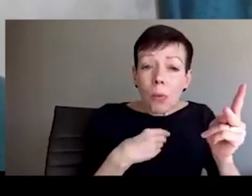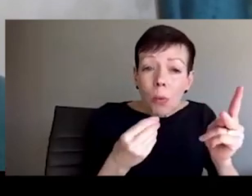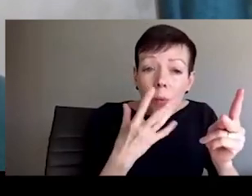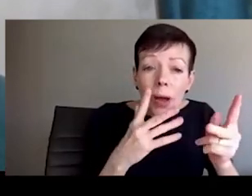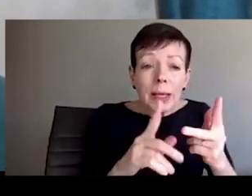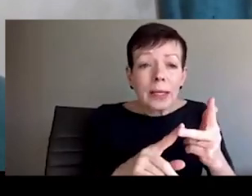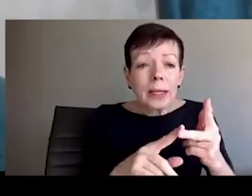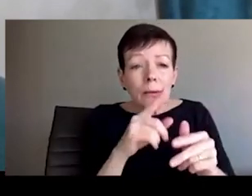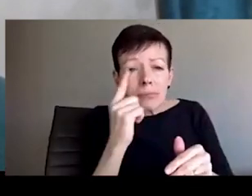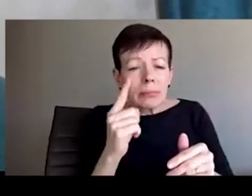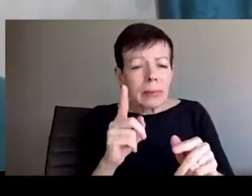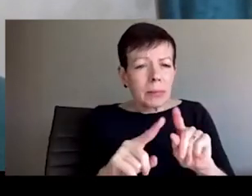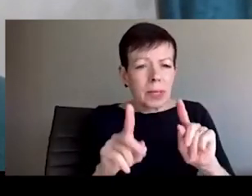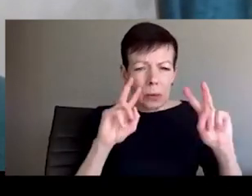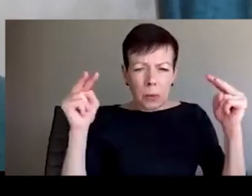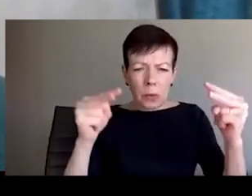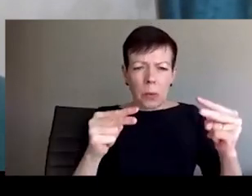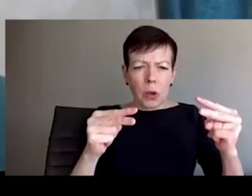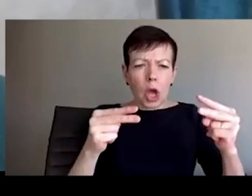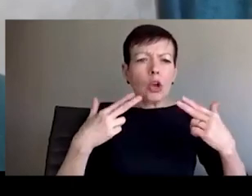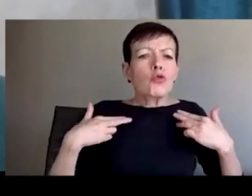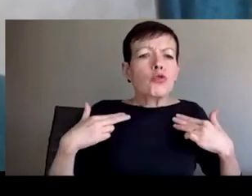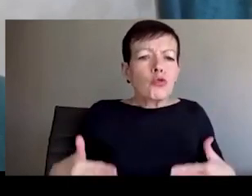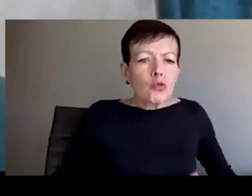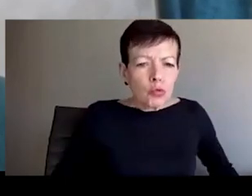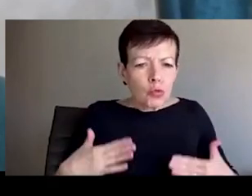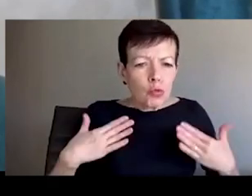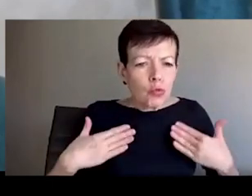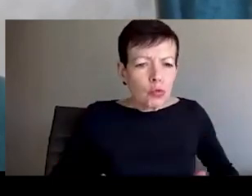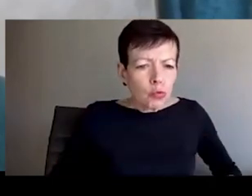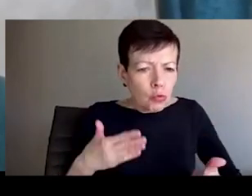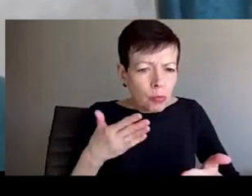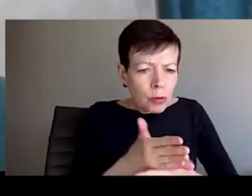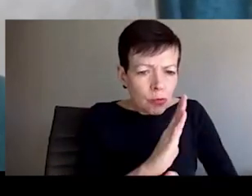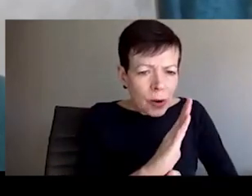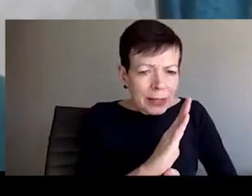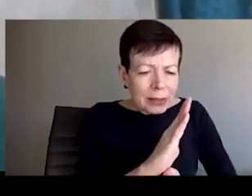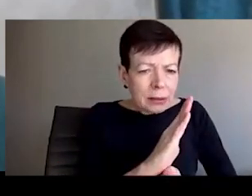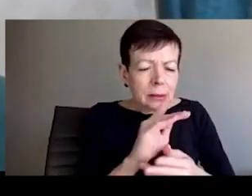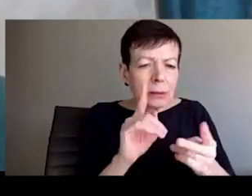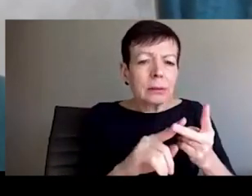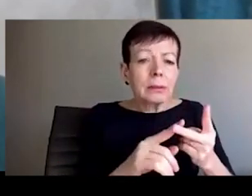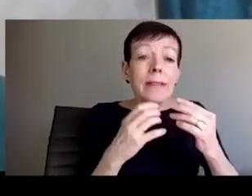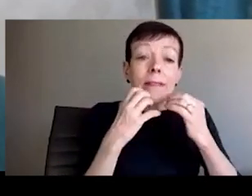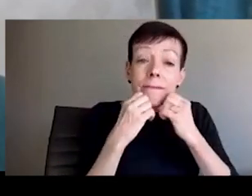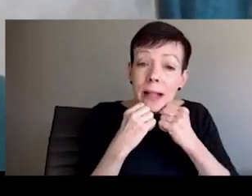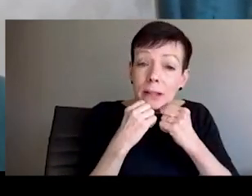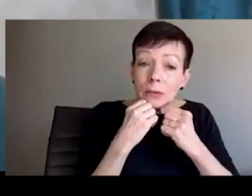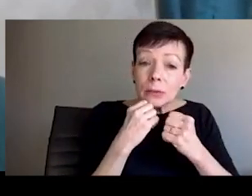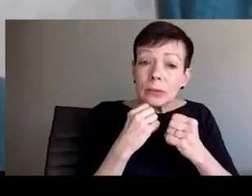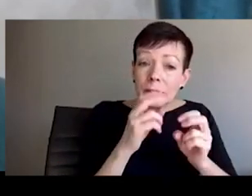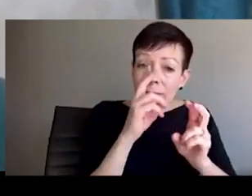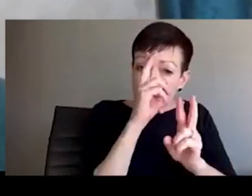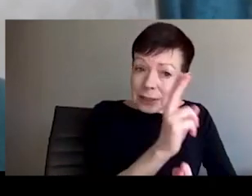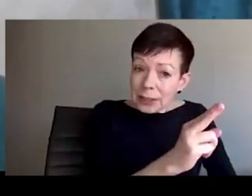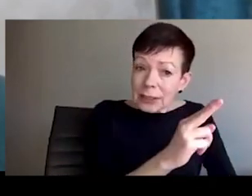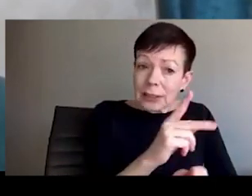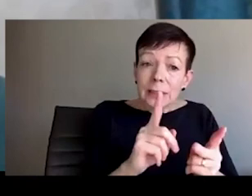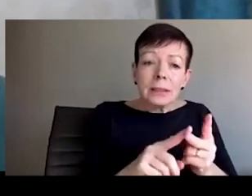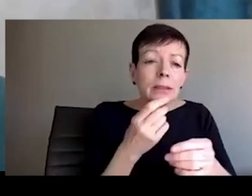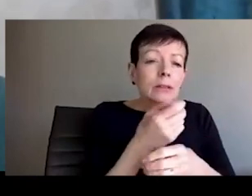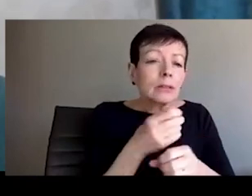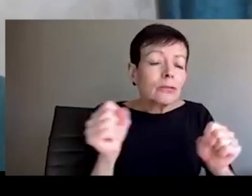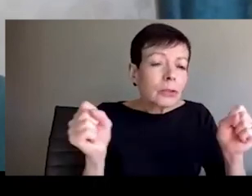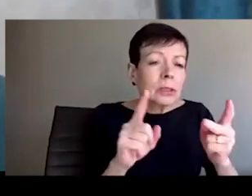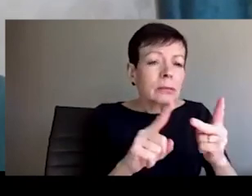more than anyone in this world, we do feel the pain that our fellow Ukrainians are going through now. Therefore,